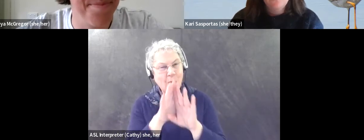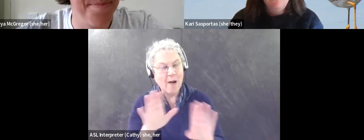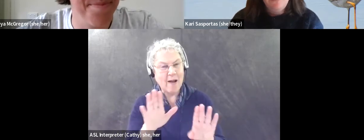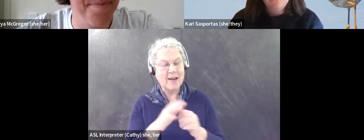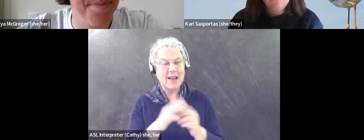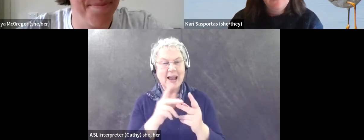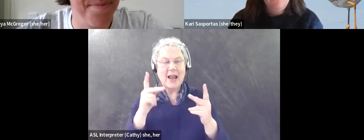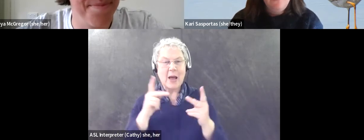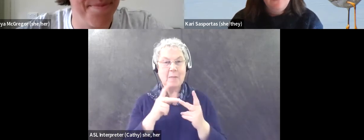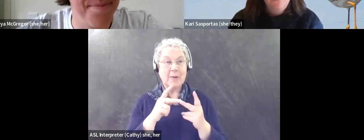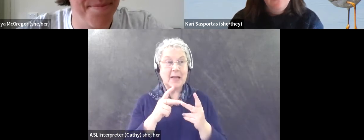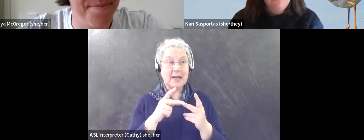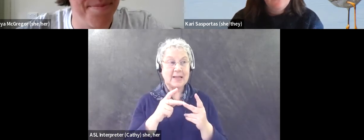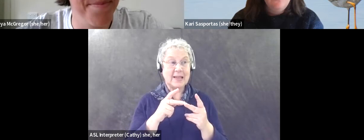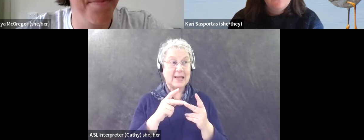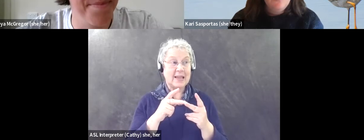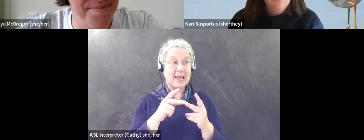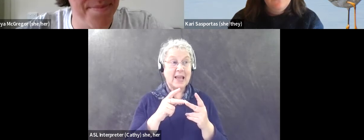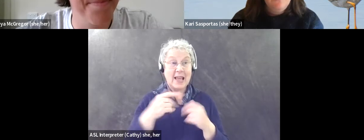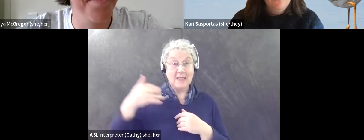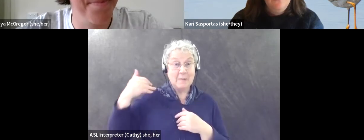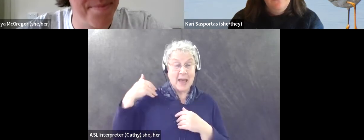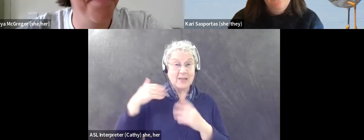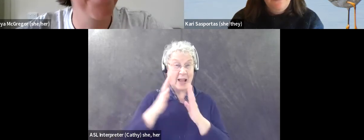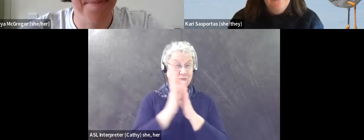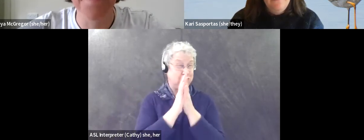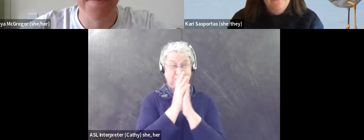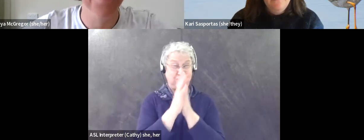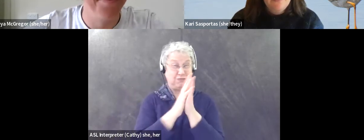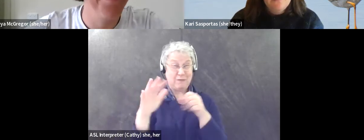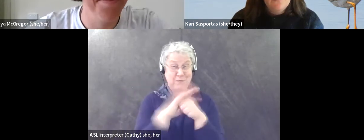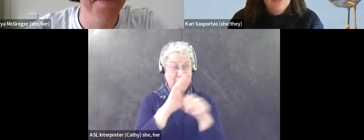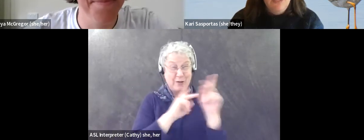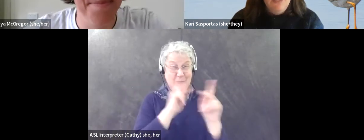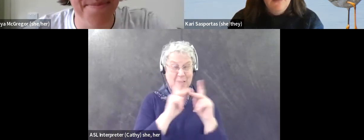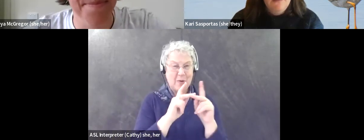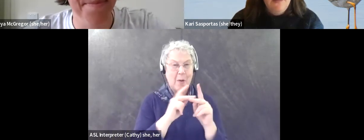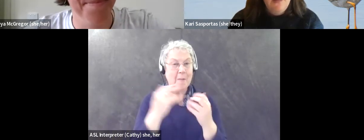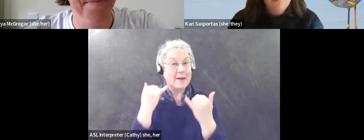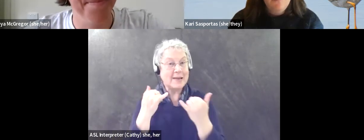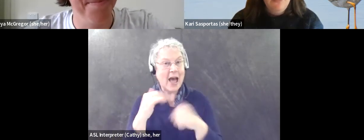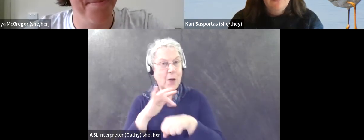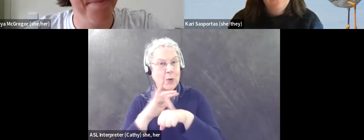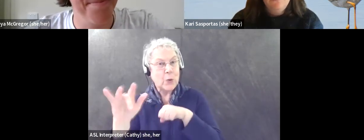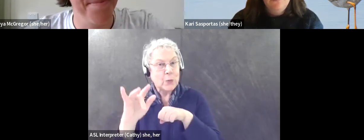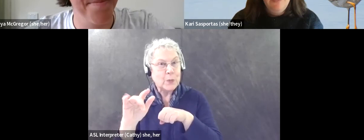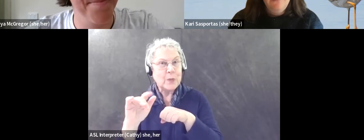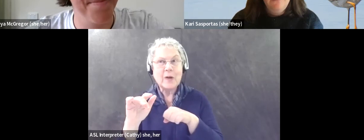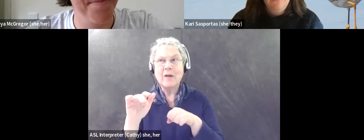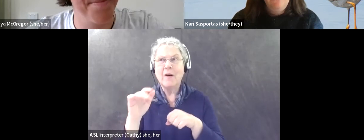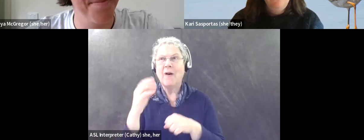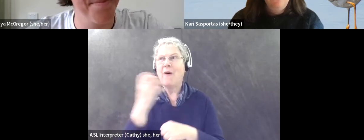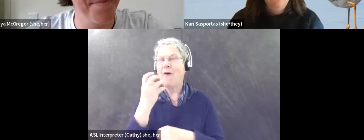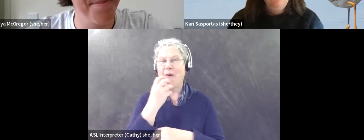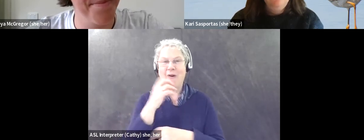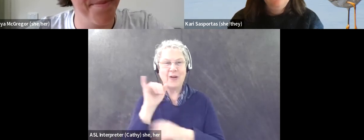that's normally packed is empty, that's a great experience too. Um, because it really helps me kind of tune in